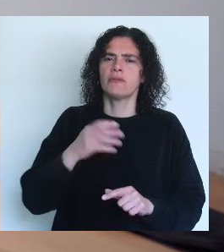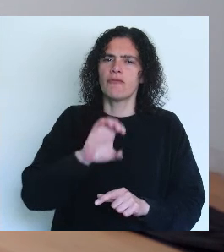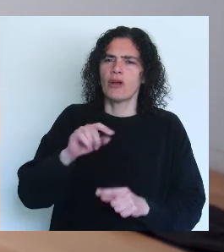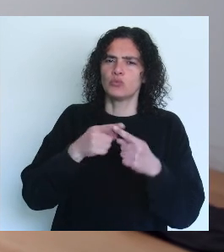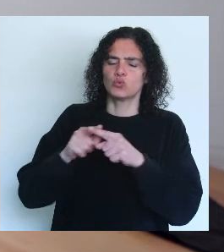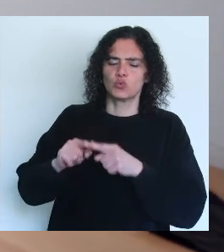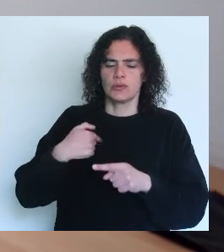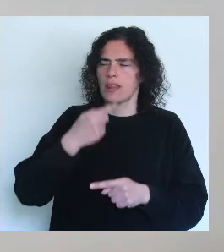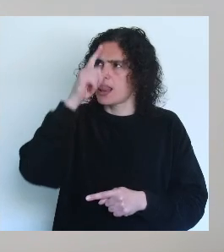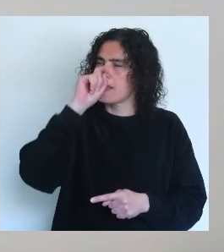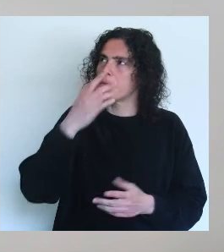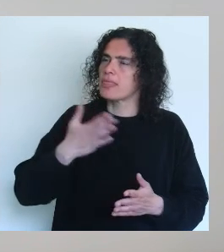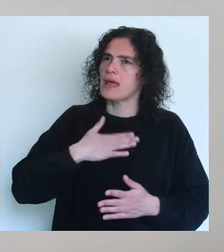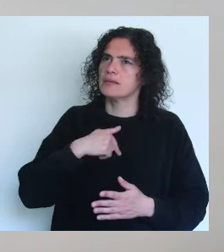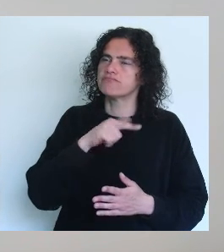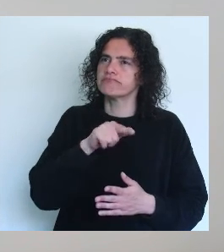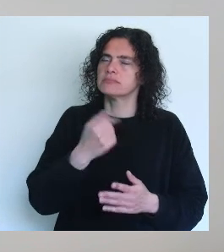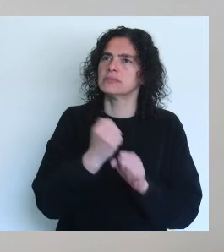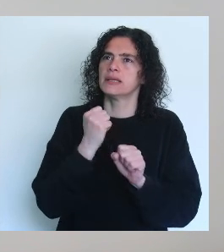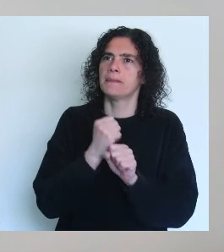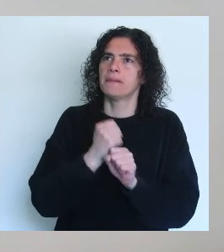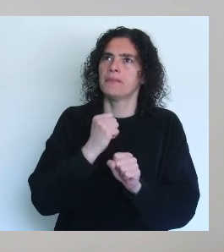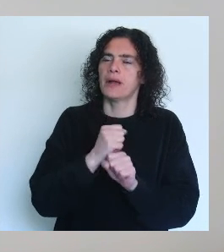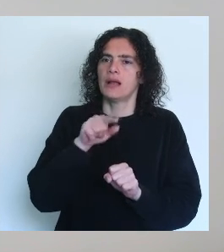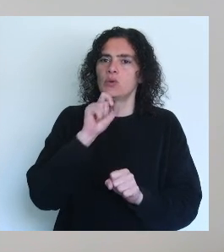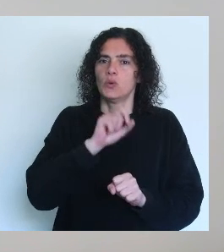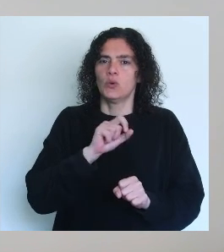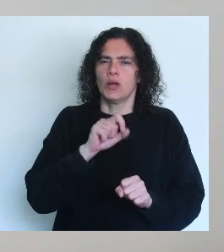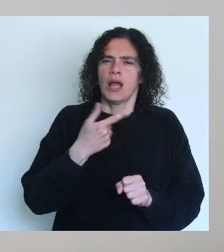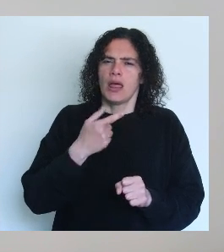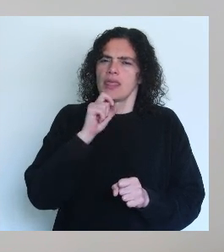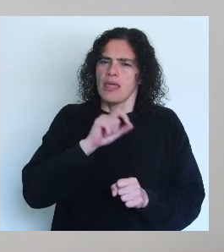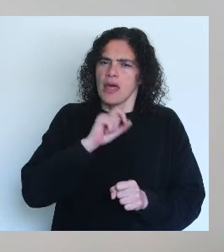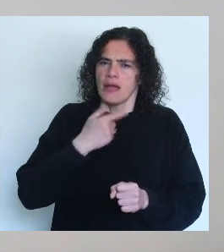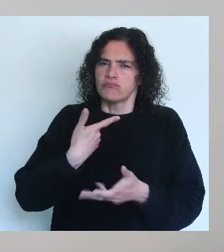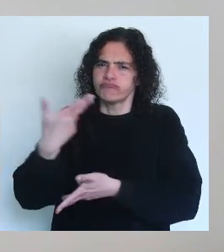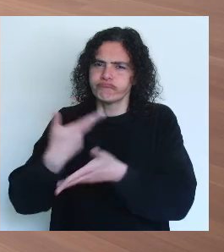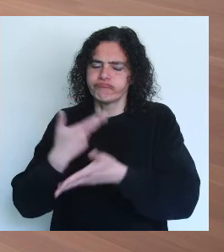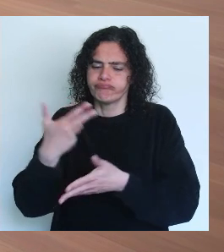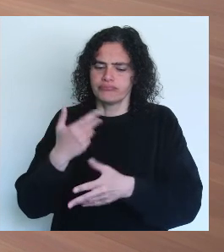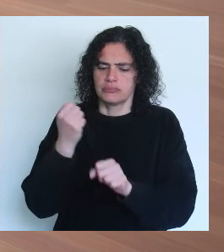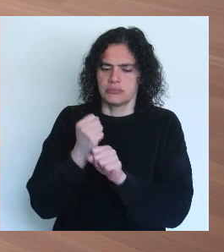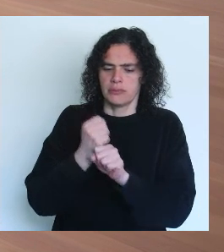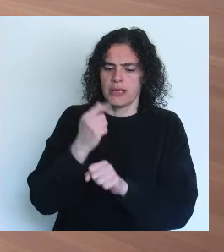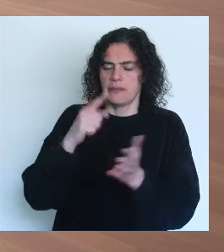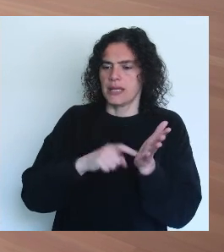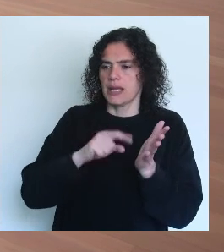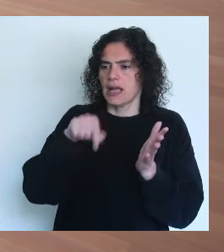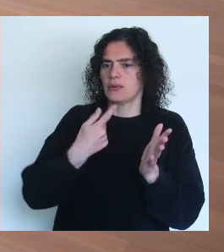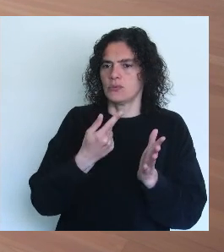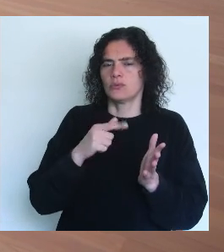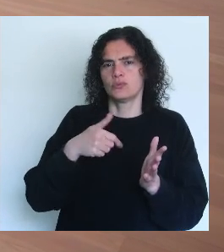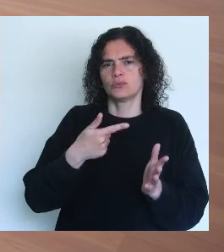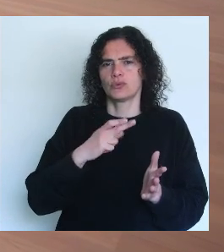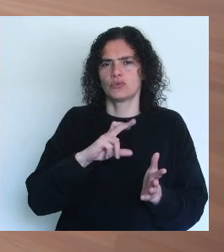ways it reminds me of just a work which kind of dialogue with the work of the American artist